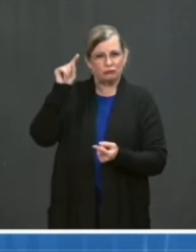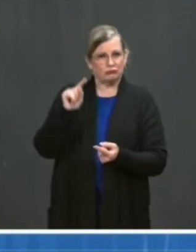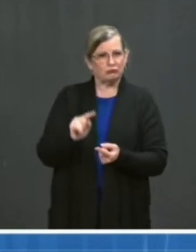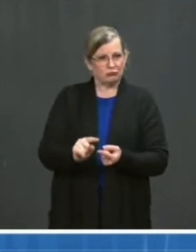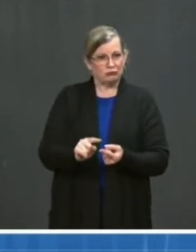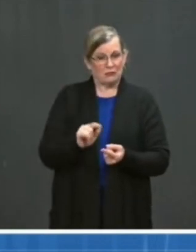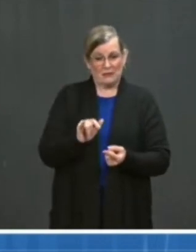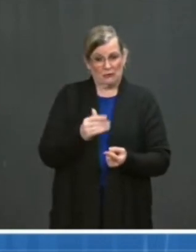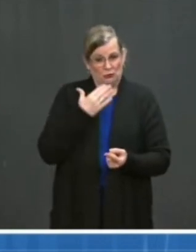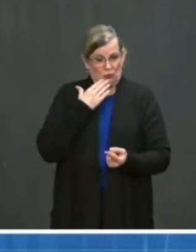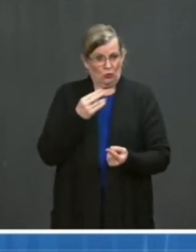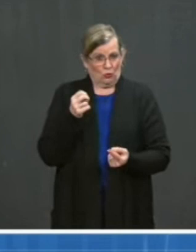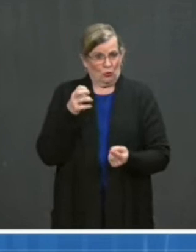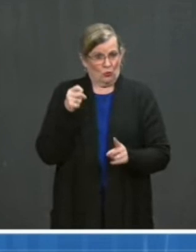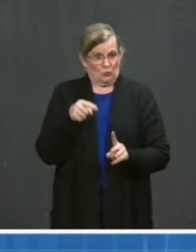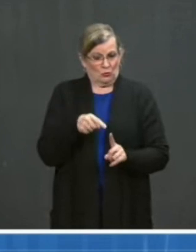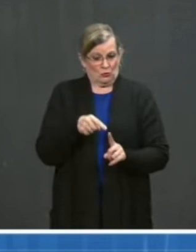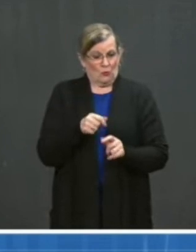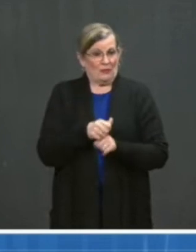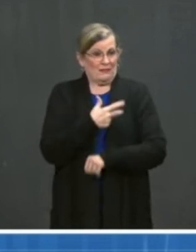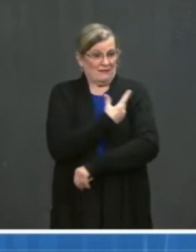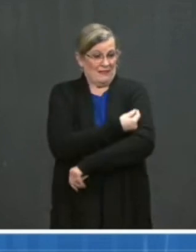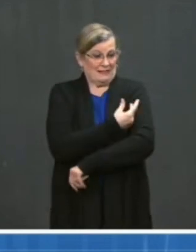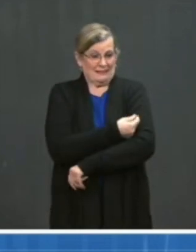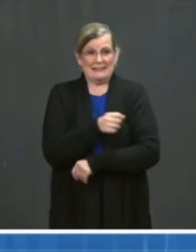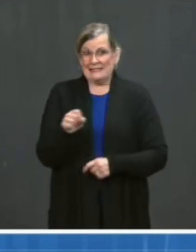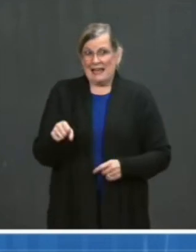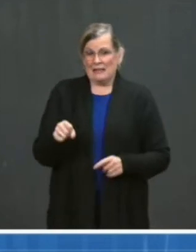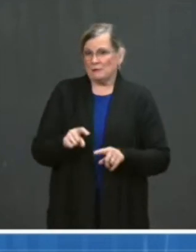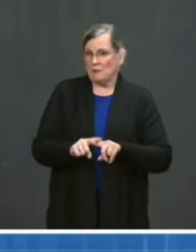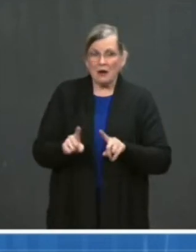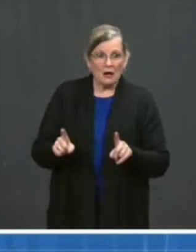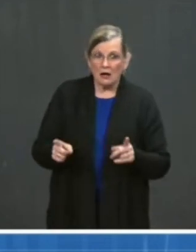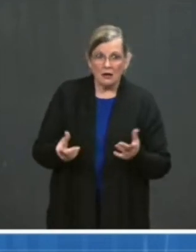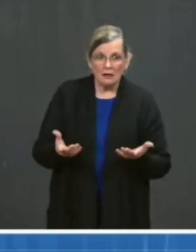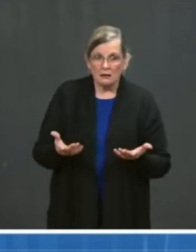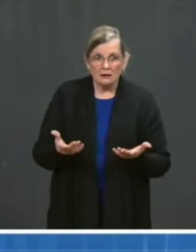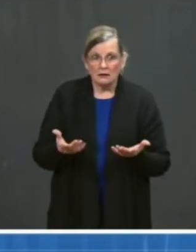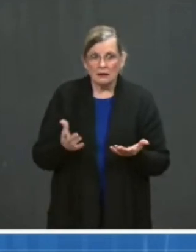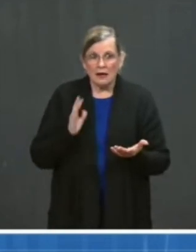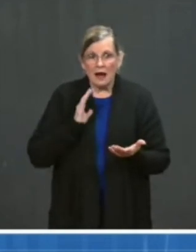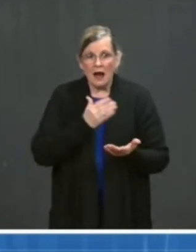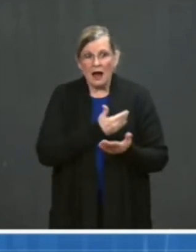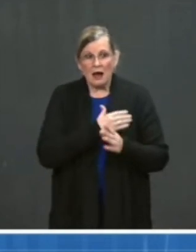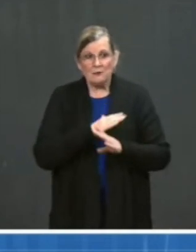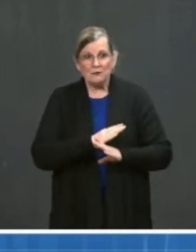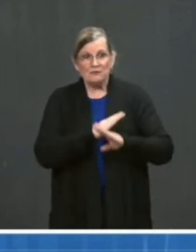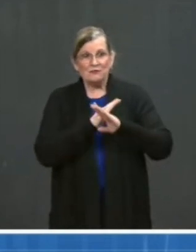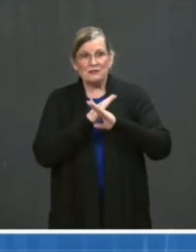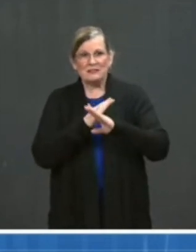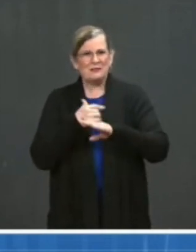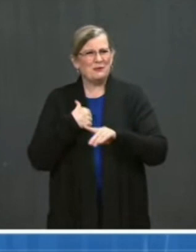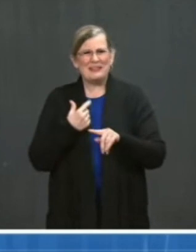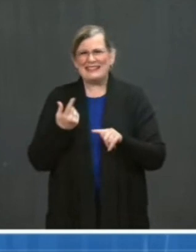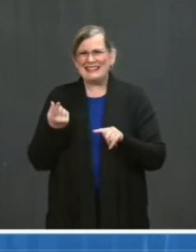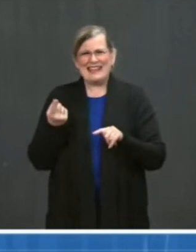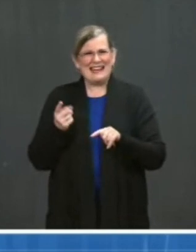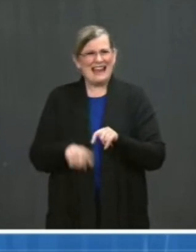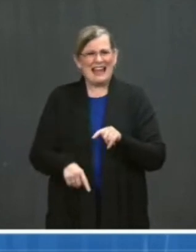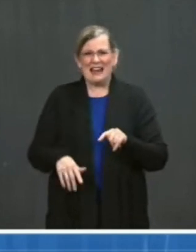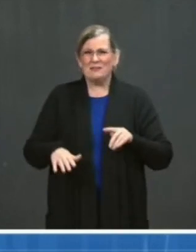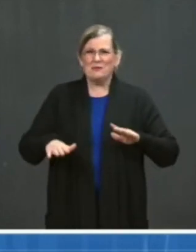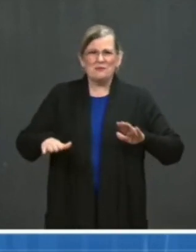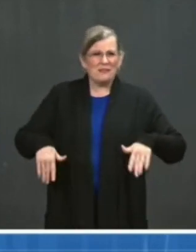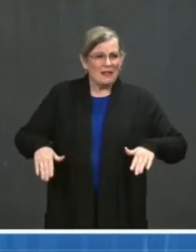front, we simply cannot yet afford to relax the prevention strategies. We must continue the practice of mitigation